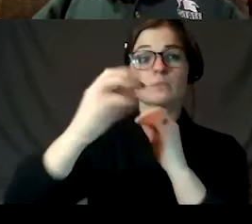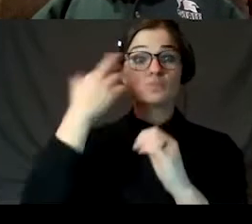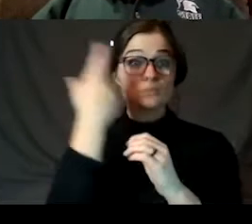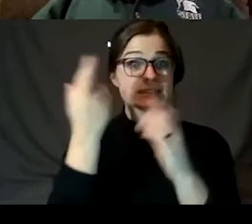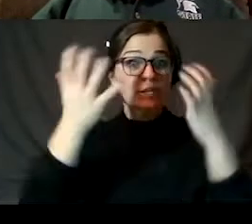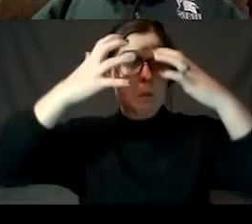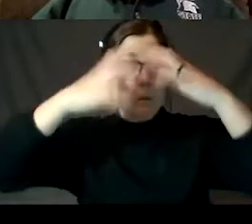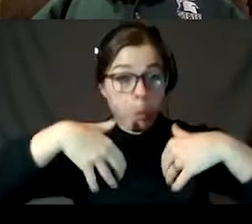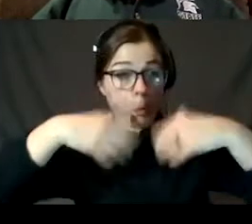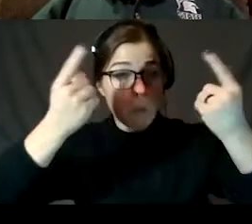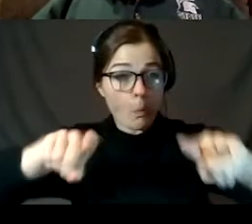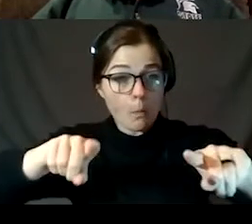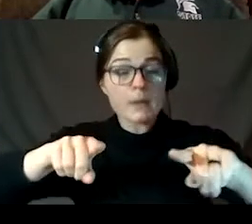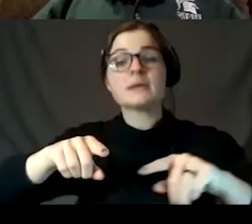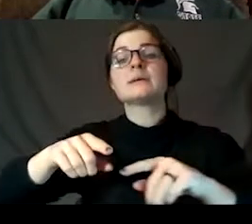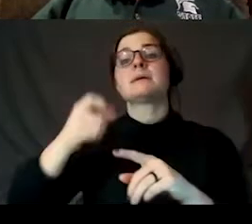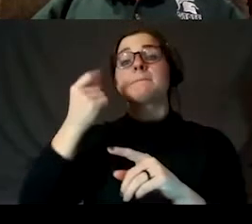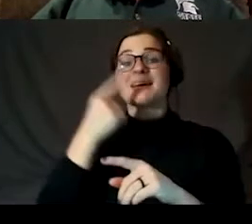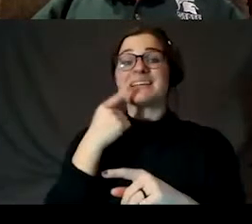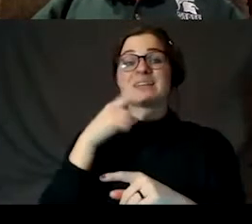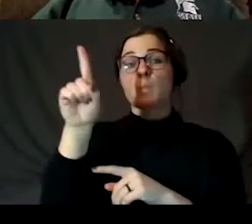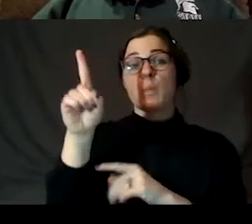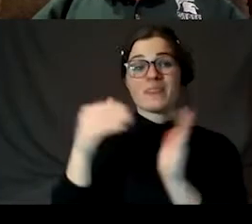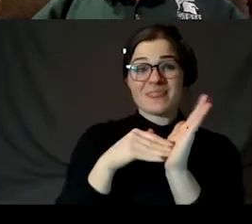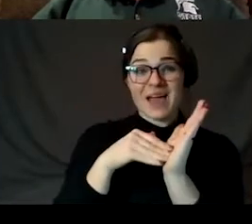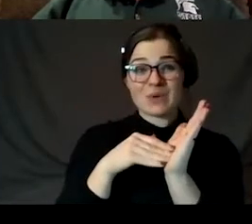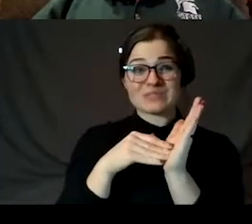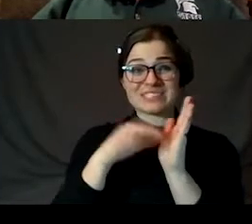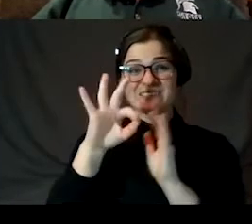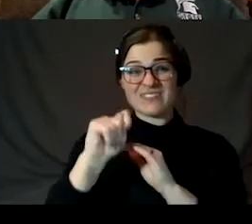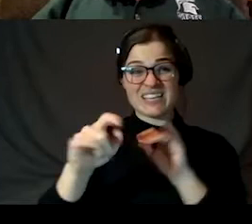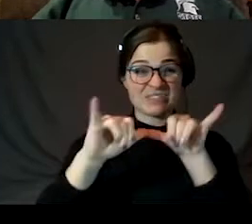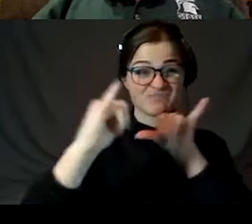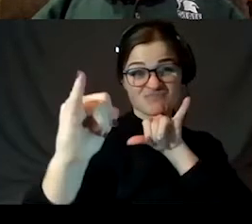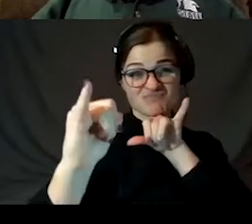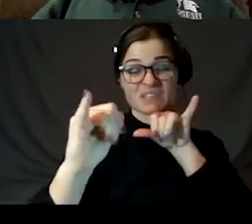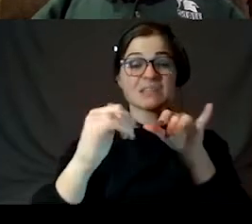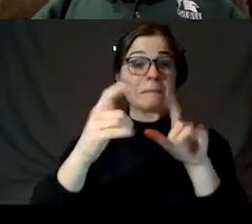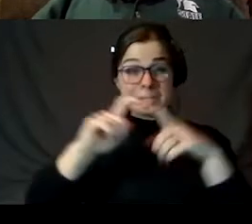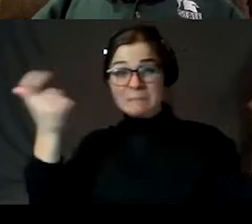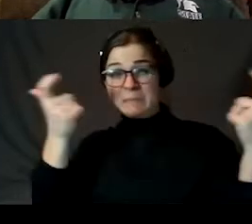I did say it was a thousand feet across the largest in the world. That is not true.